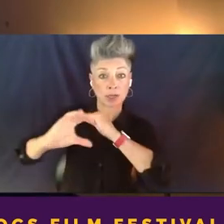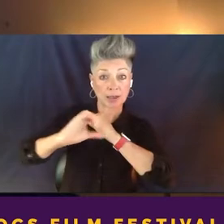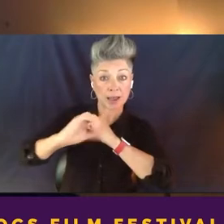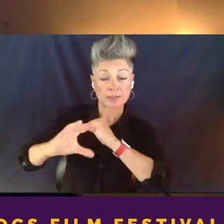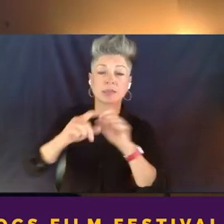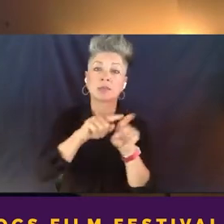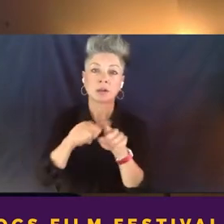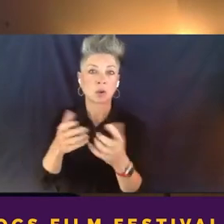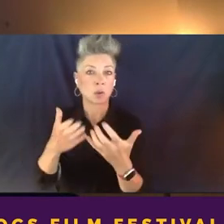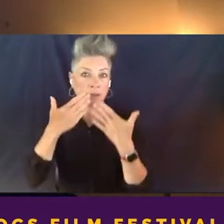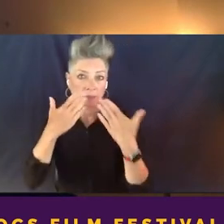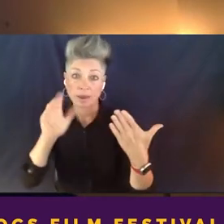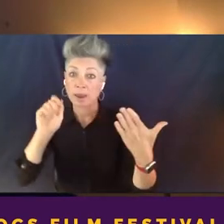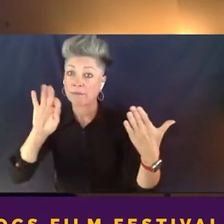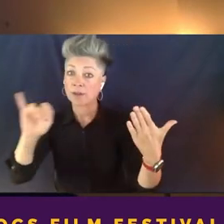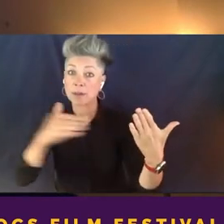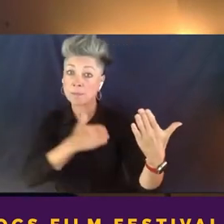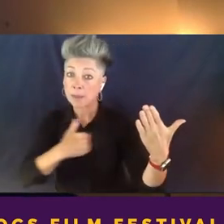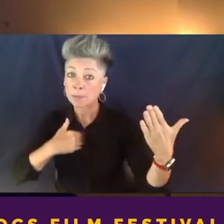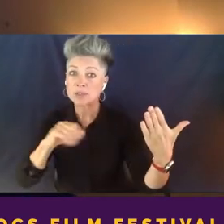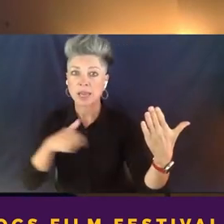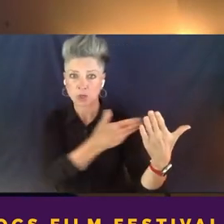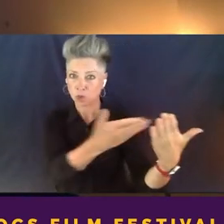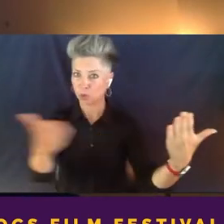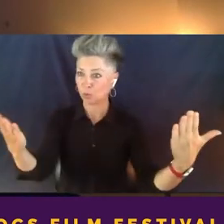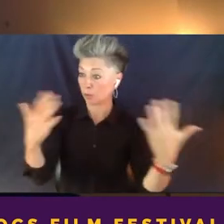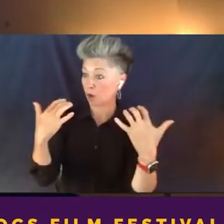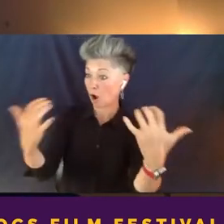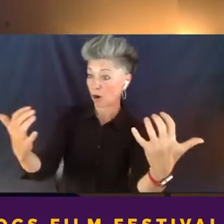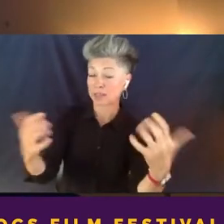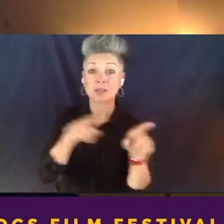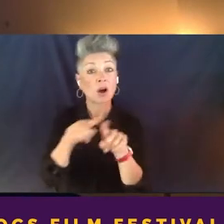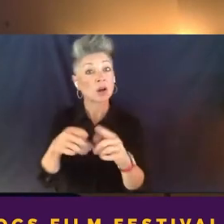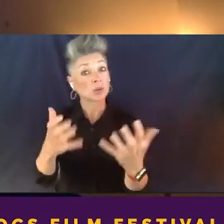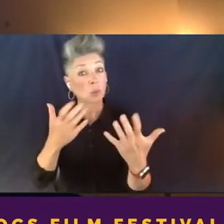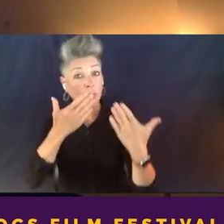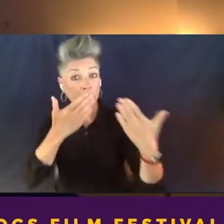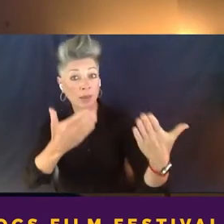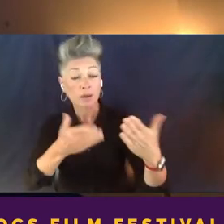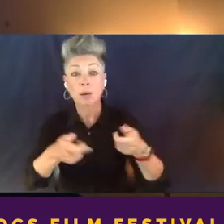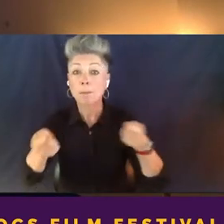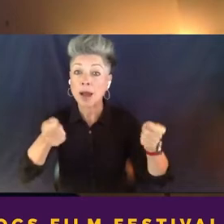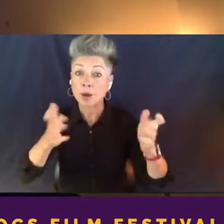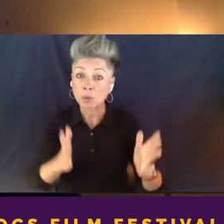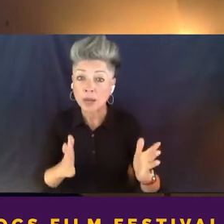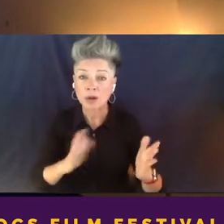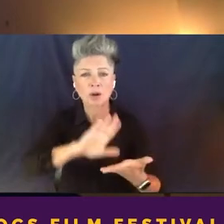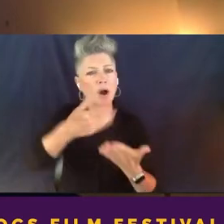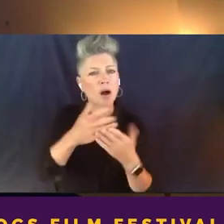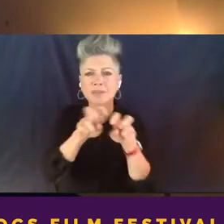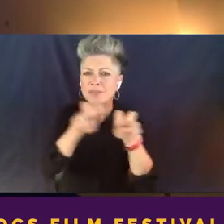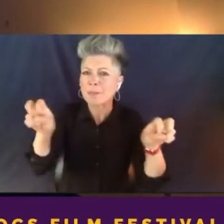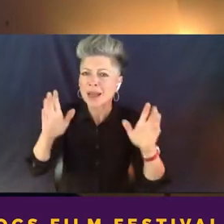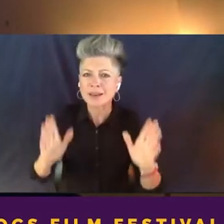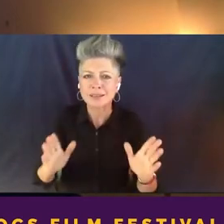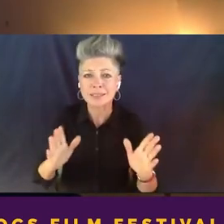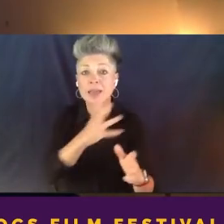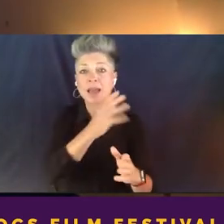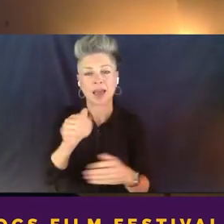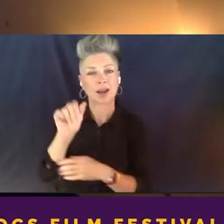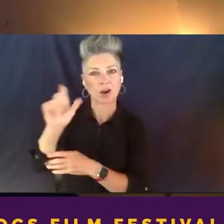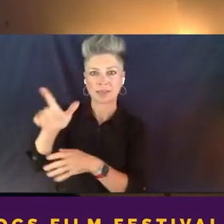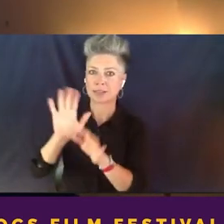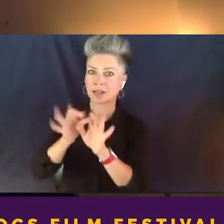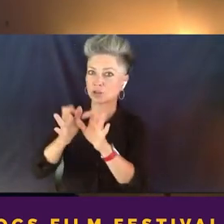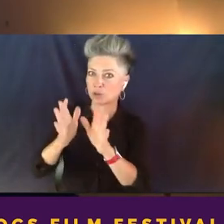our AFI members and you, our audience. I also want to thank our moderator, all of our panelists, and our ASL